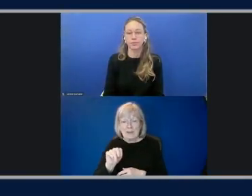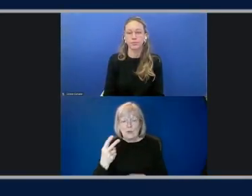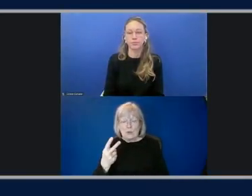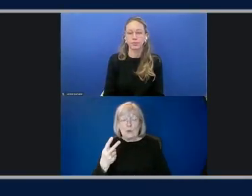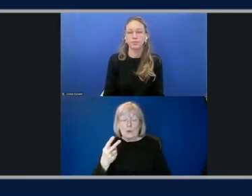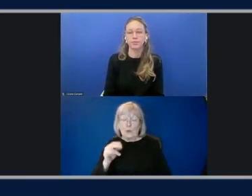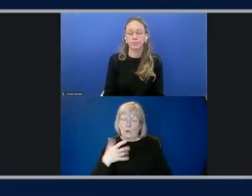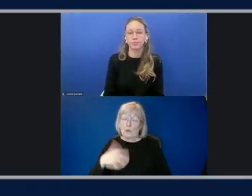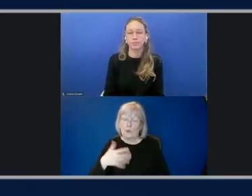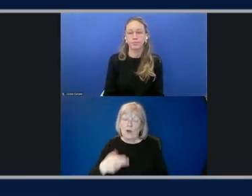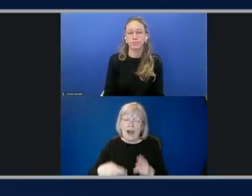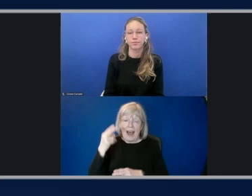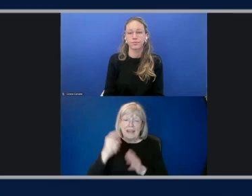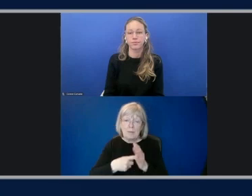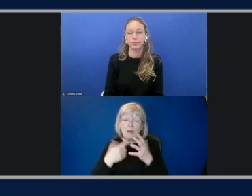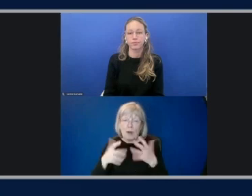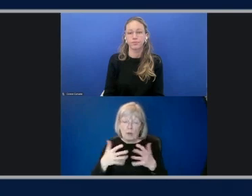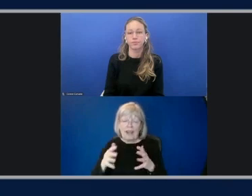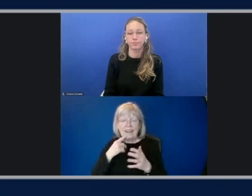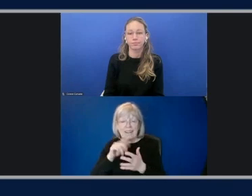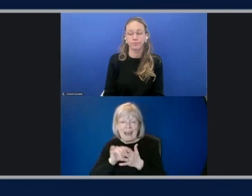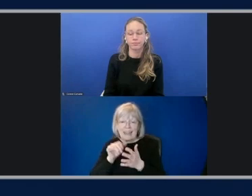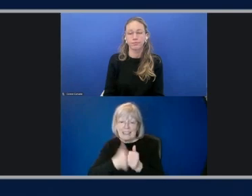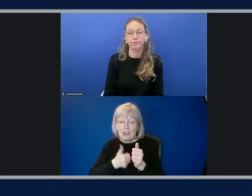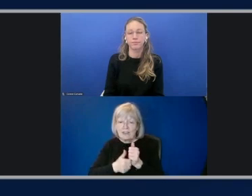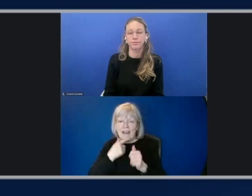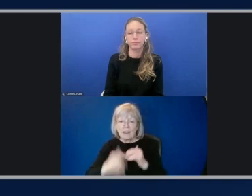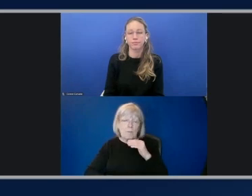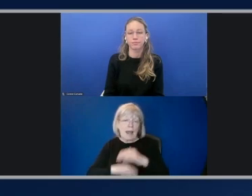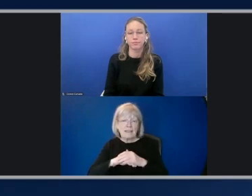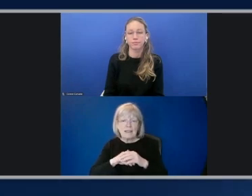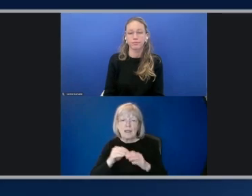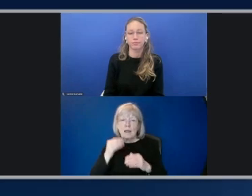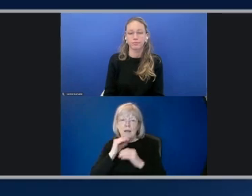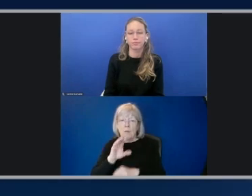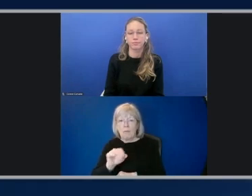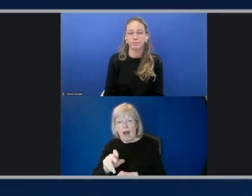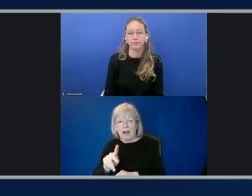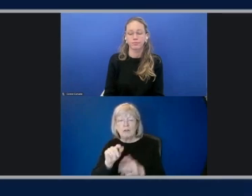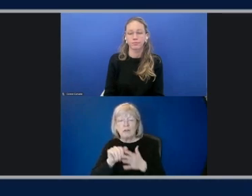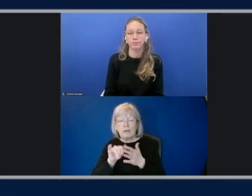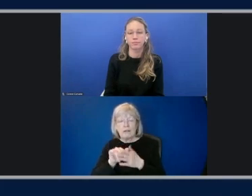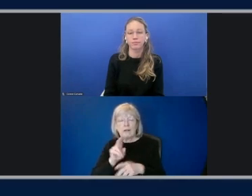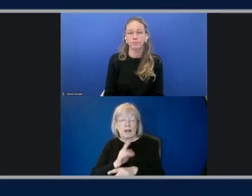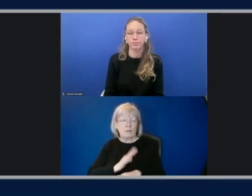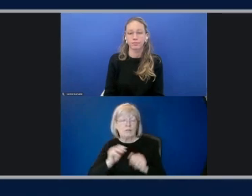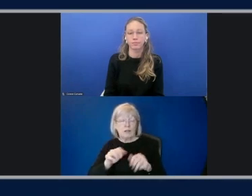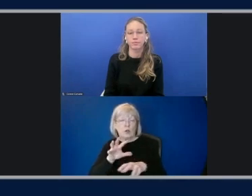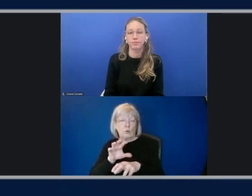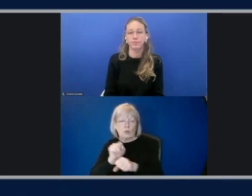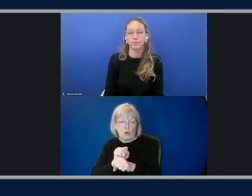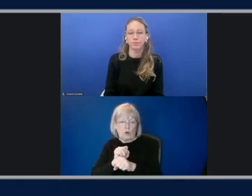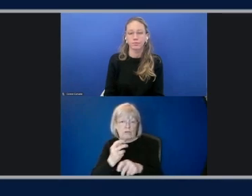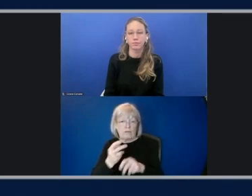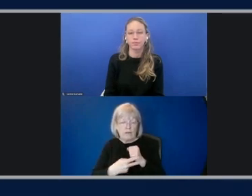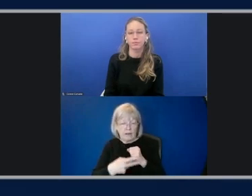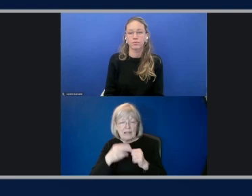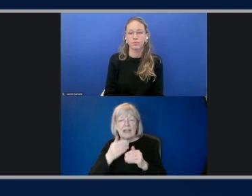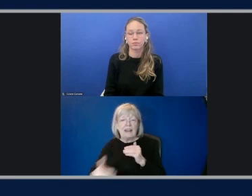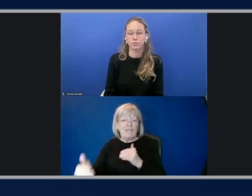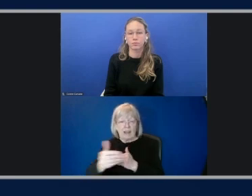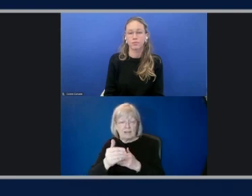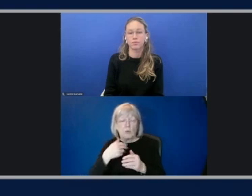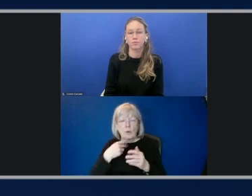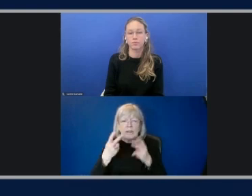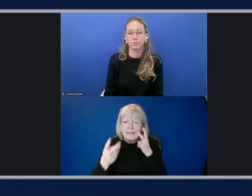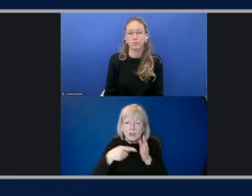demand already. So we're actually using EC2 capacity blocks to allow customers to reserve these in advance. Okay. And we just wanted to walk us through what would that look